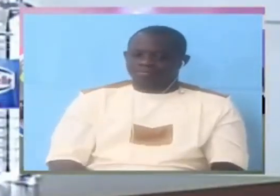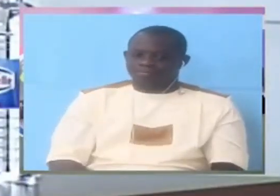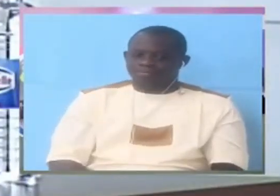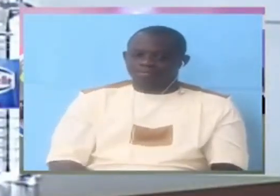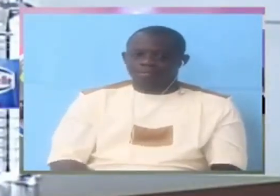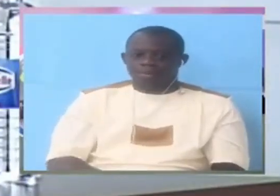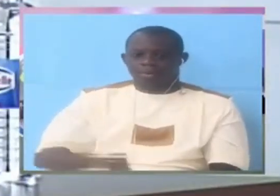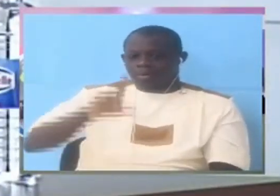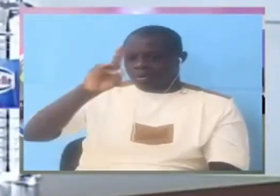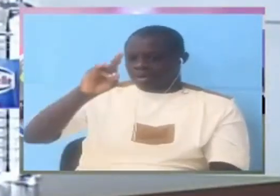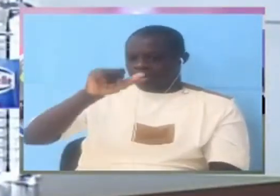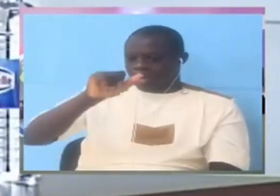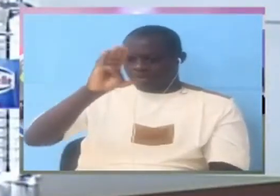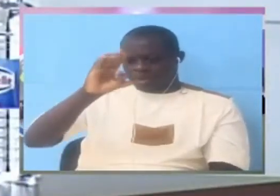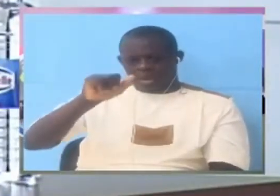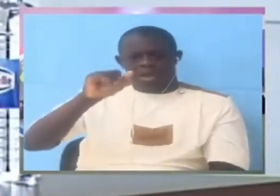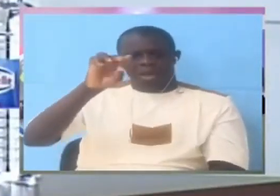daba marina which unit